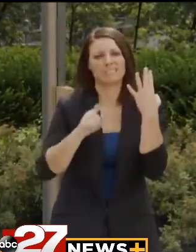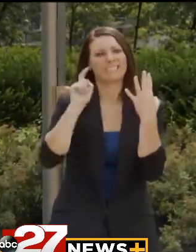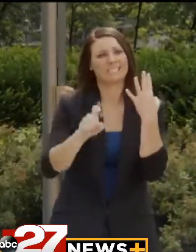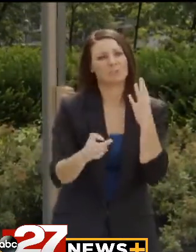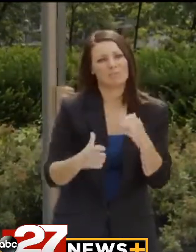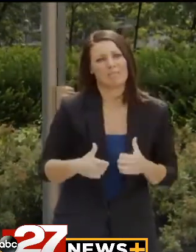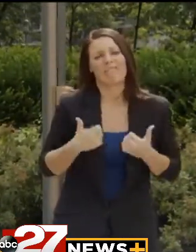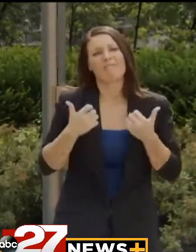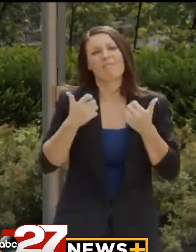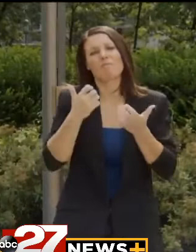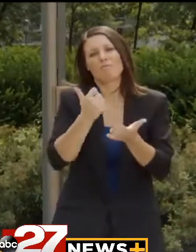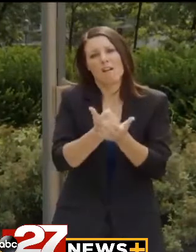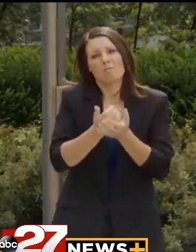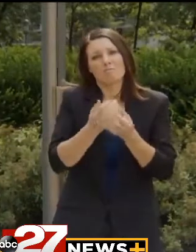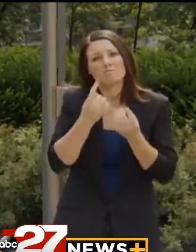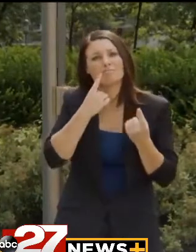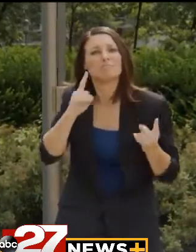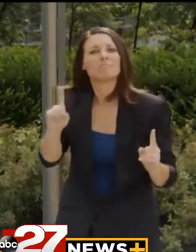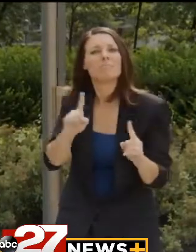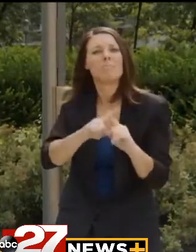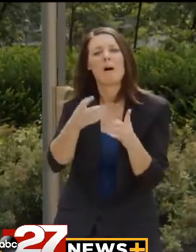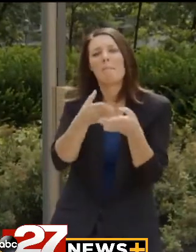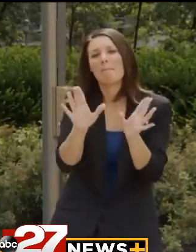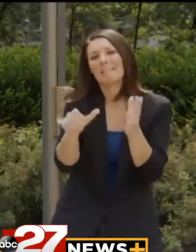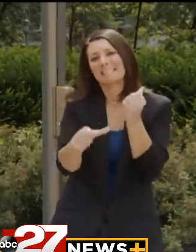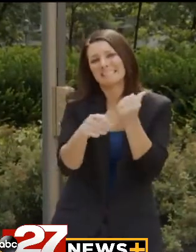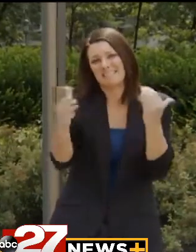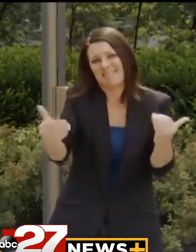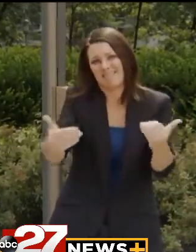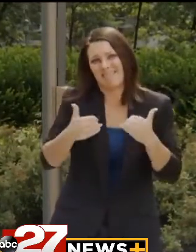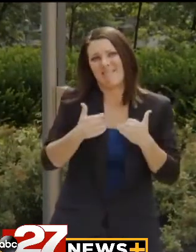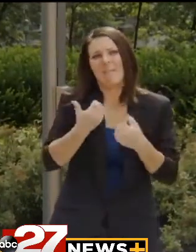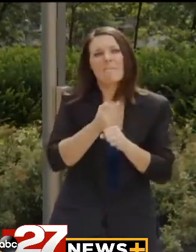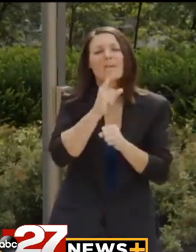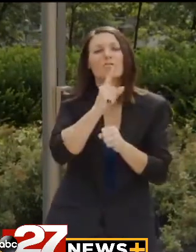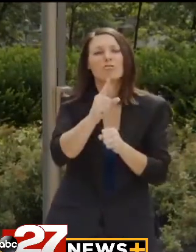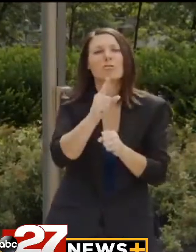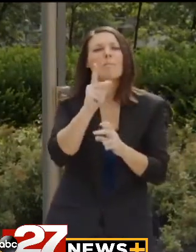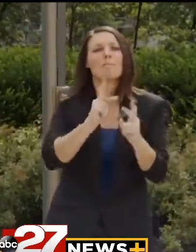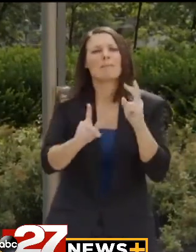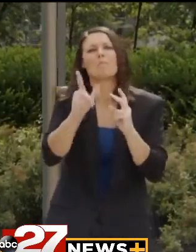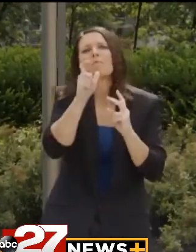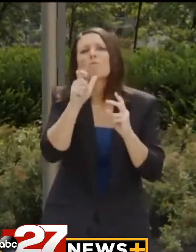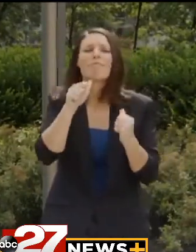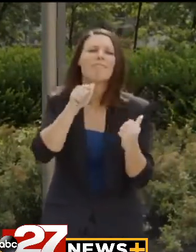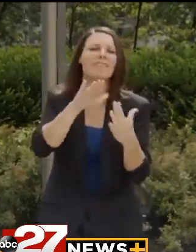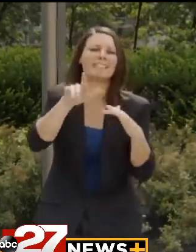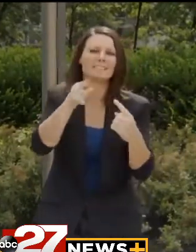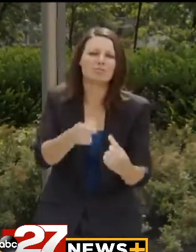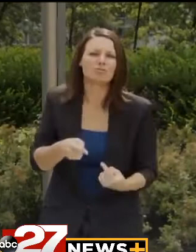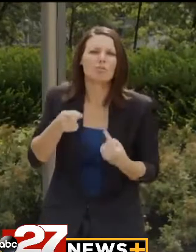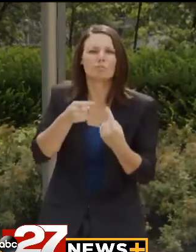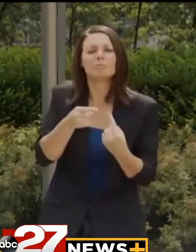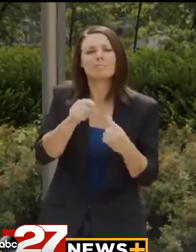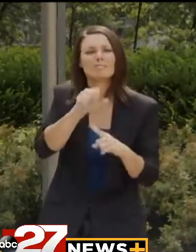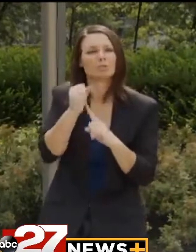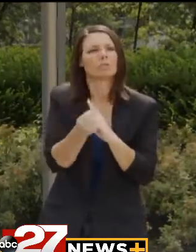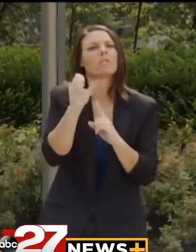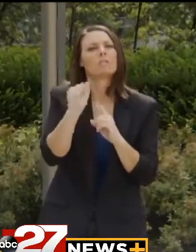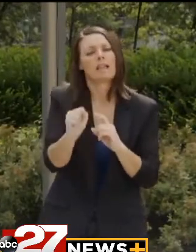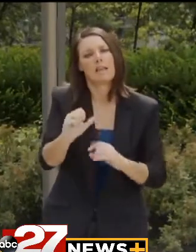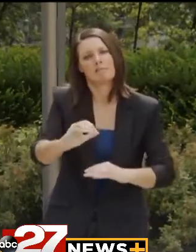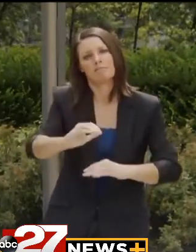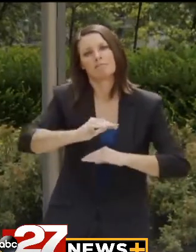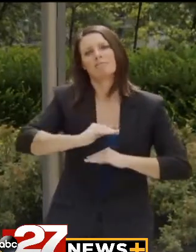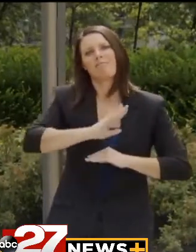and that's why public assistance is here, making sure that people in difficult situations are able to meet their life